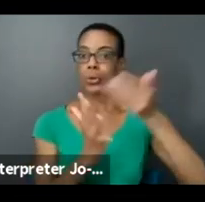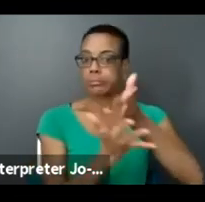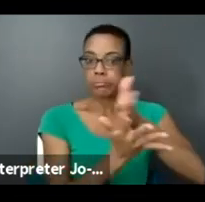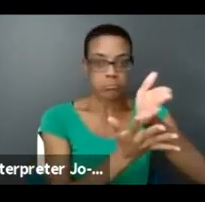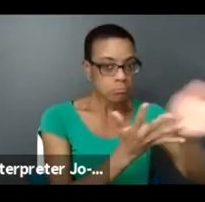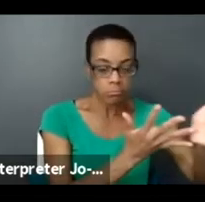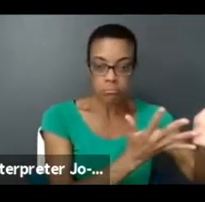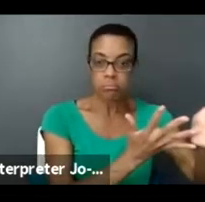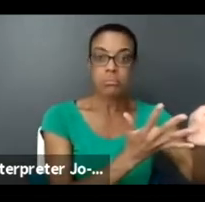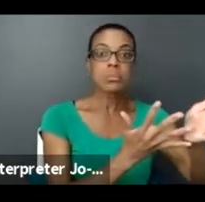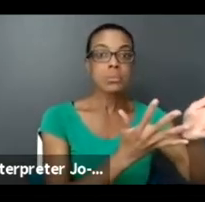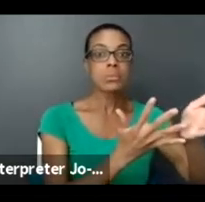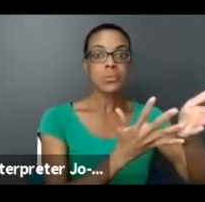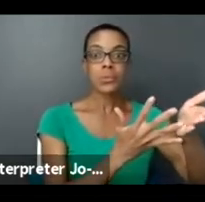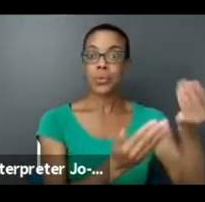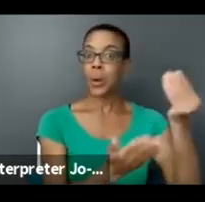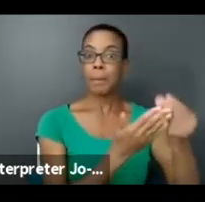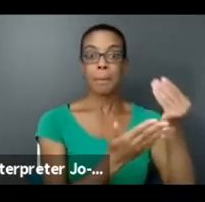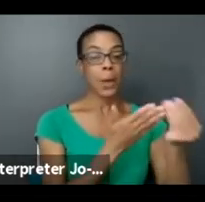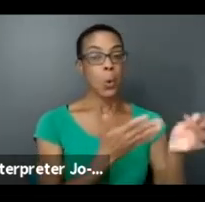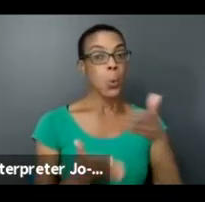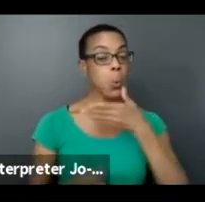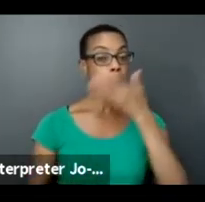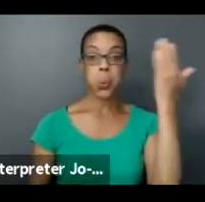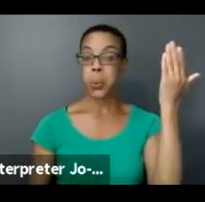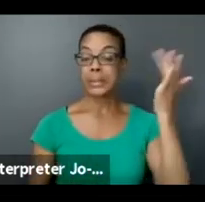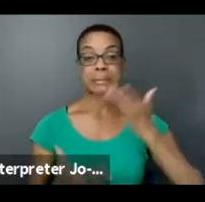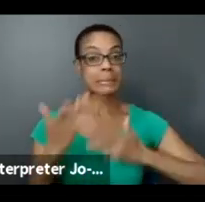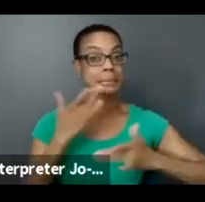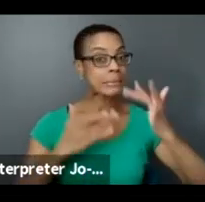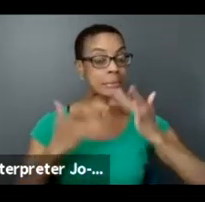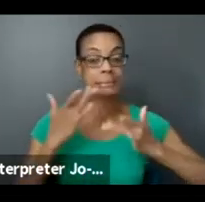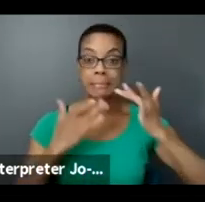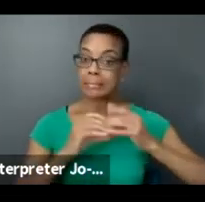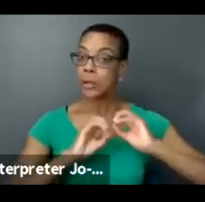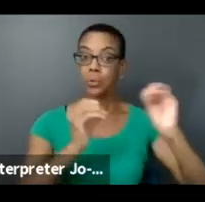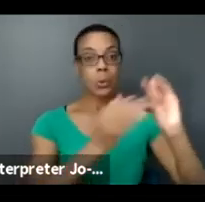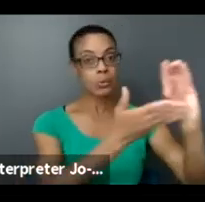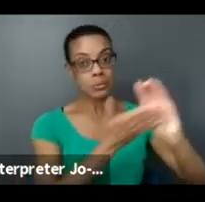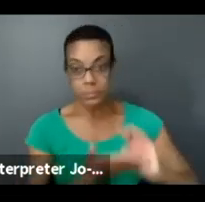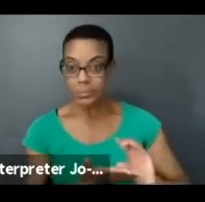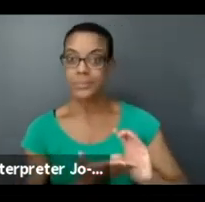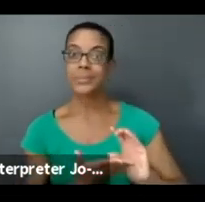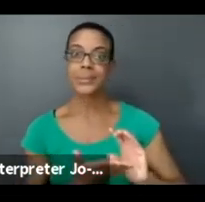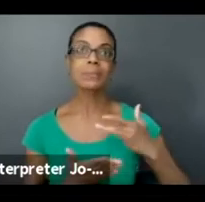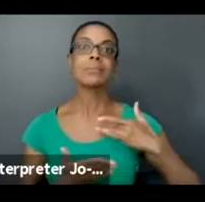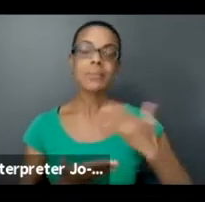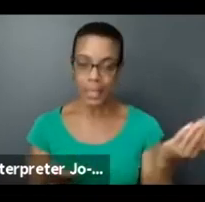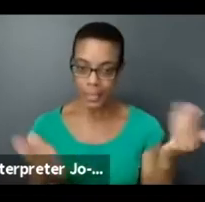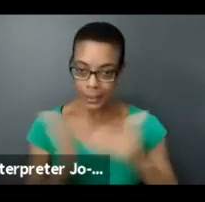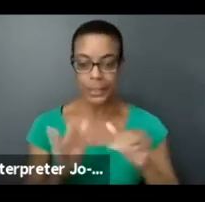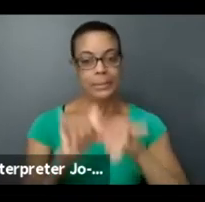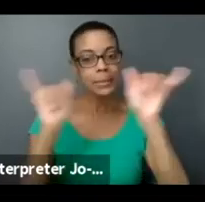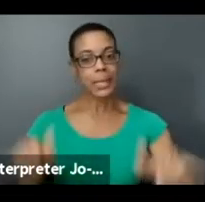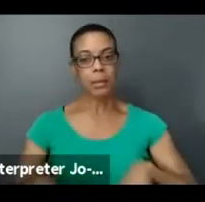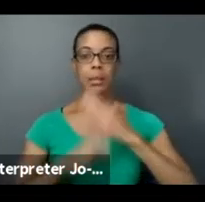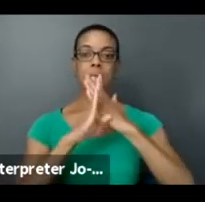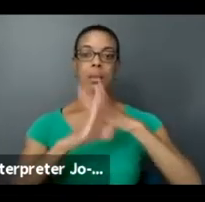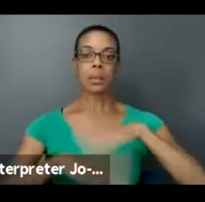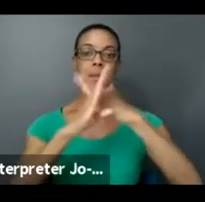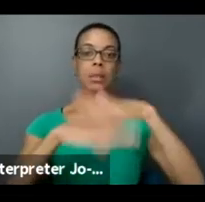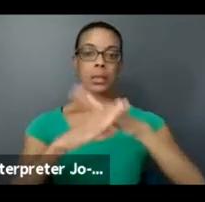severely underfunded. So it's really in response to kind of those systemic barriers that create